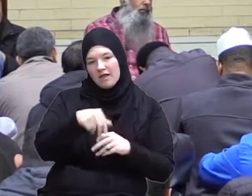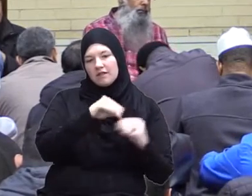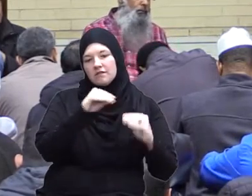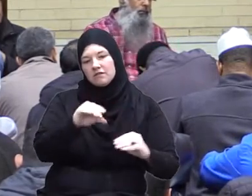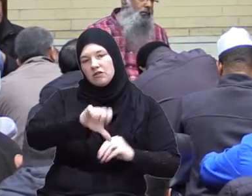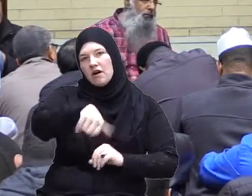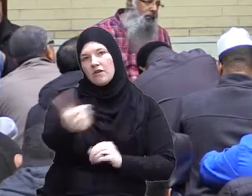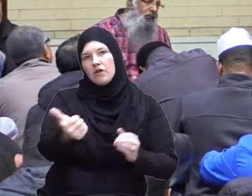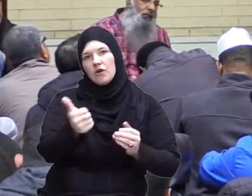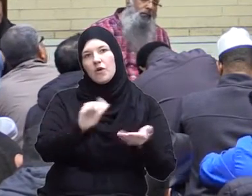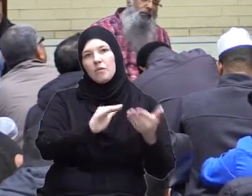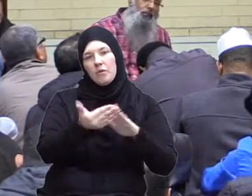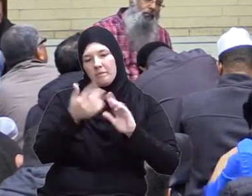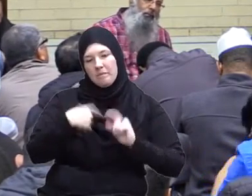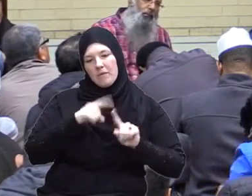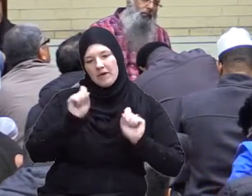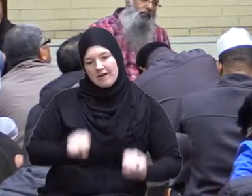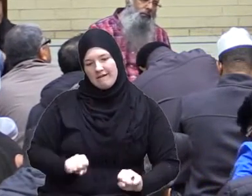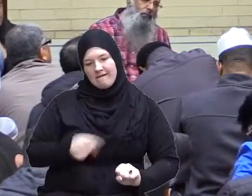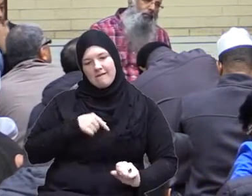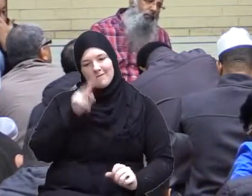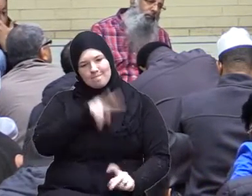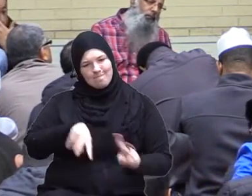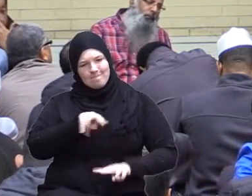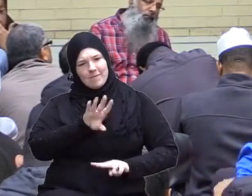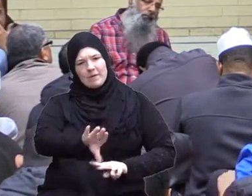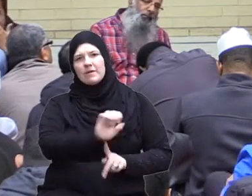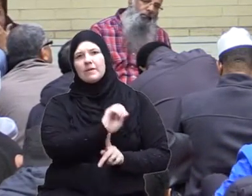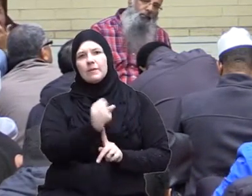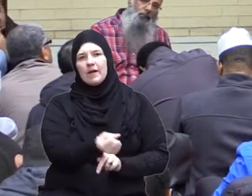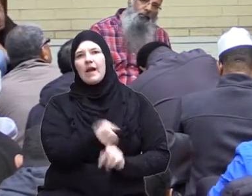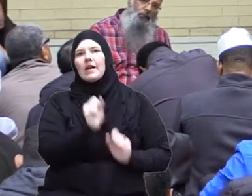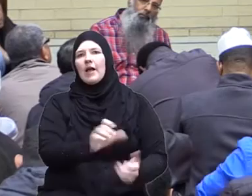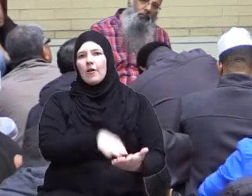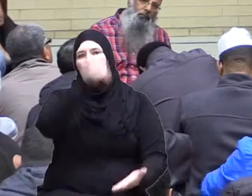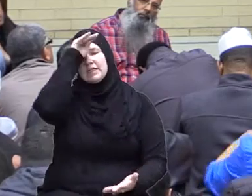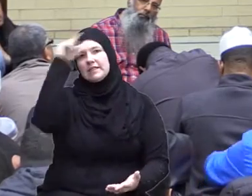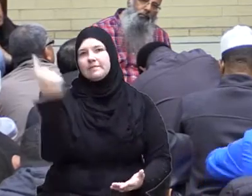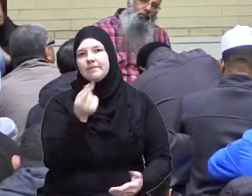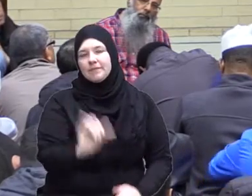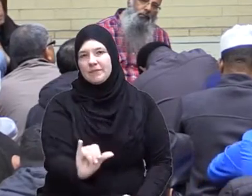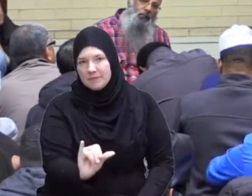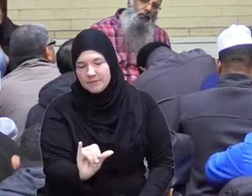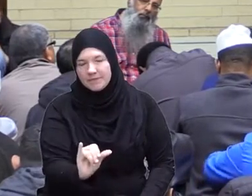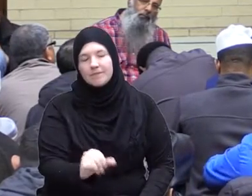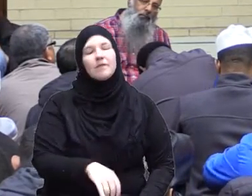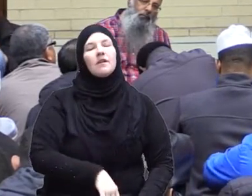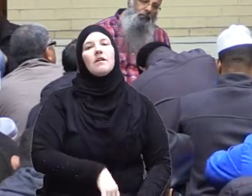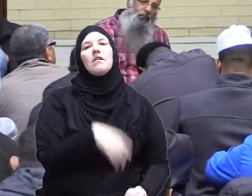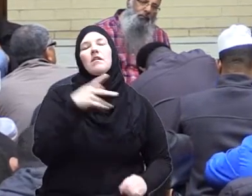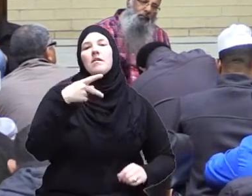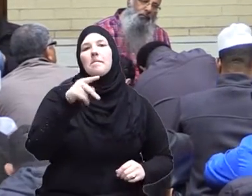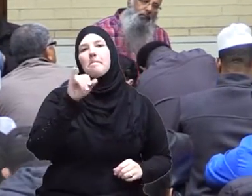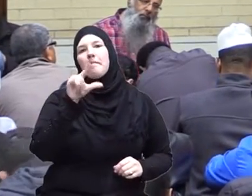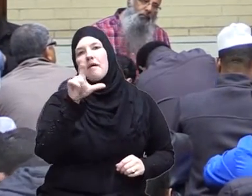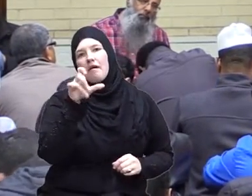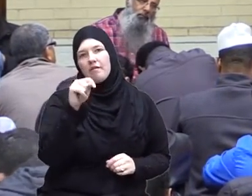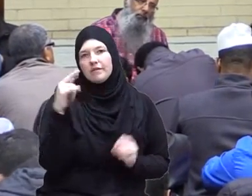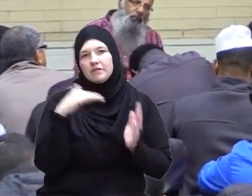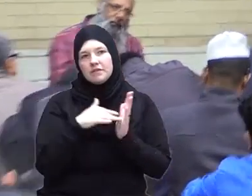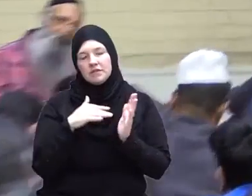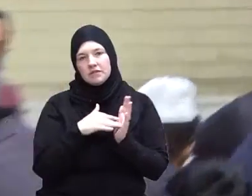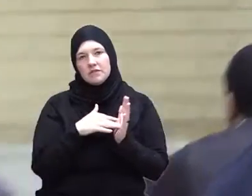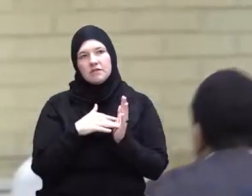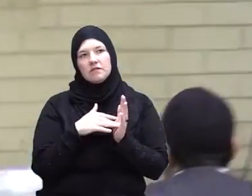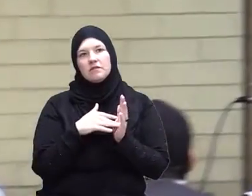their life resembles a pilot study for what shouldn't be done